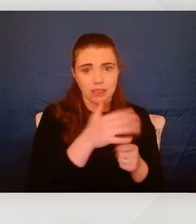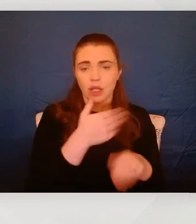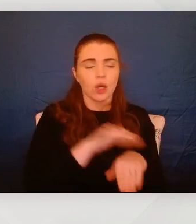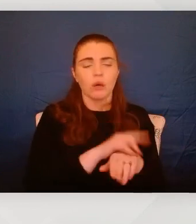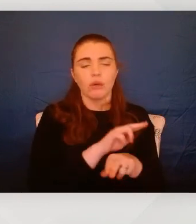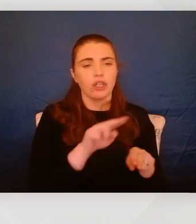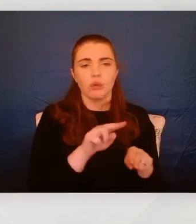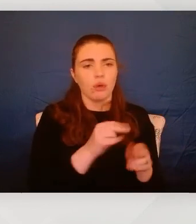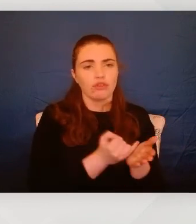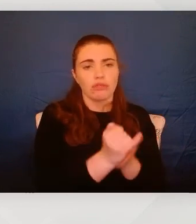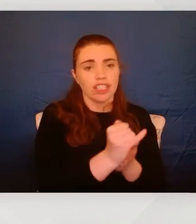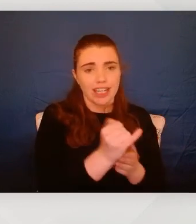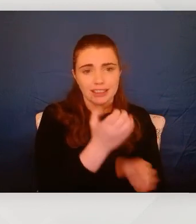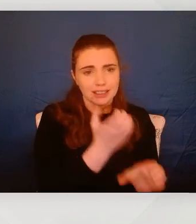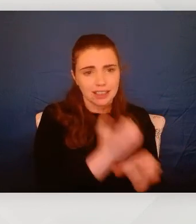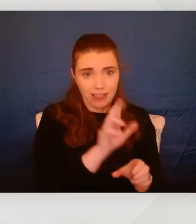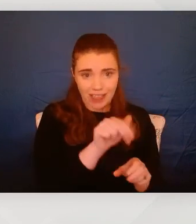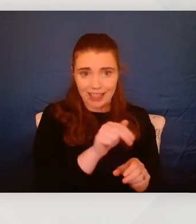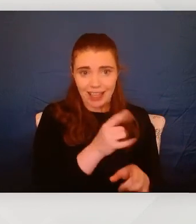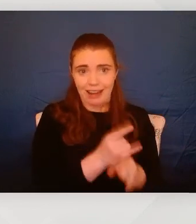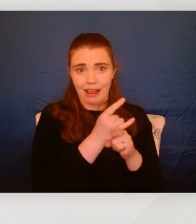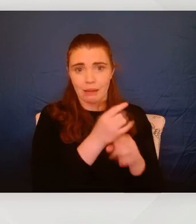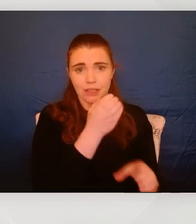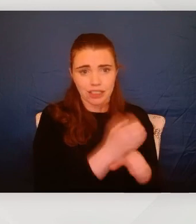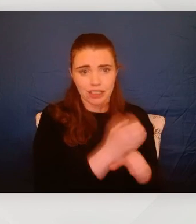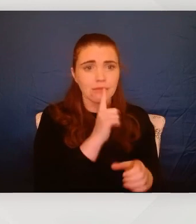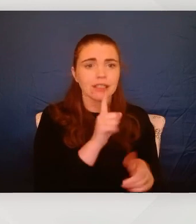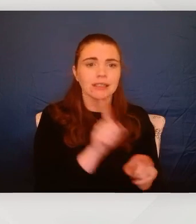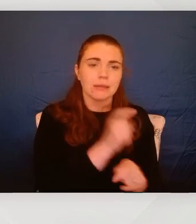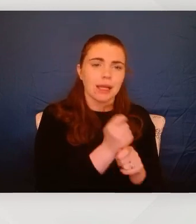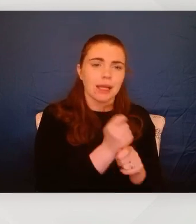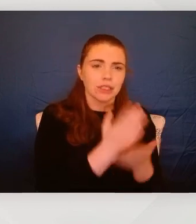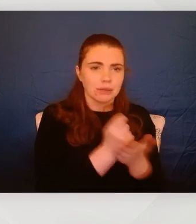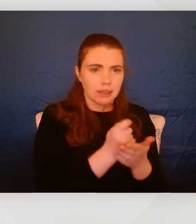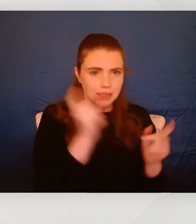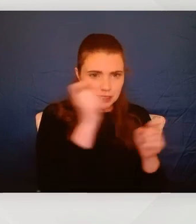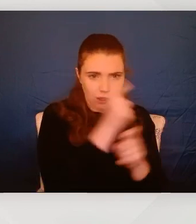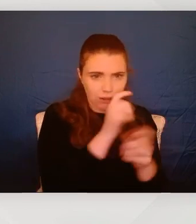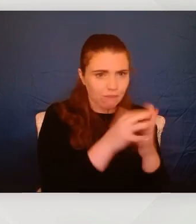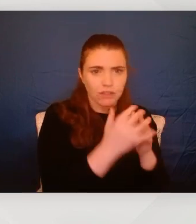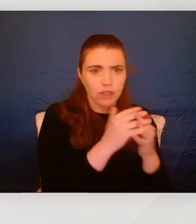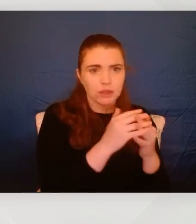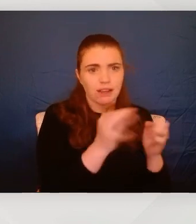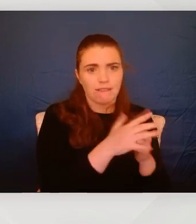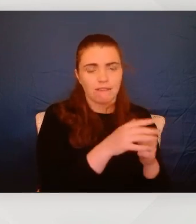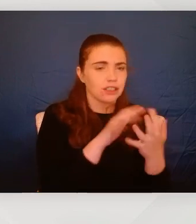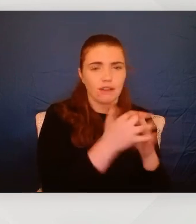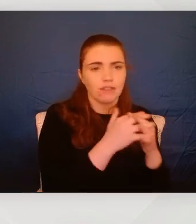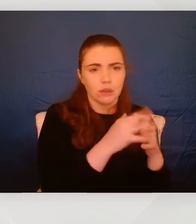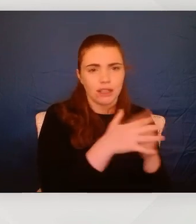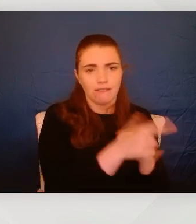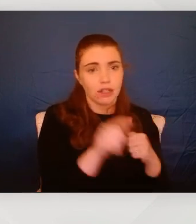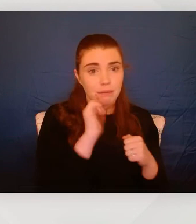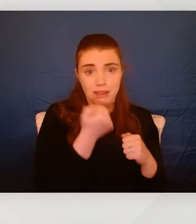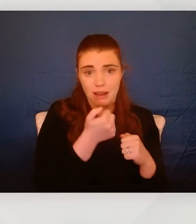reject them. I think that can be helpful in itself and a little confusing, too, because you're a stranger who's experiencing all of the